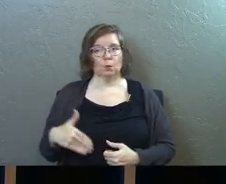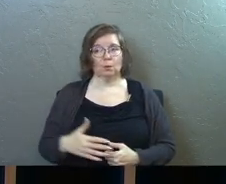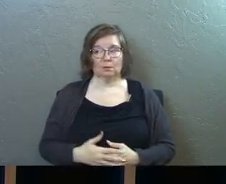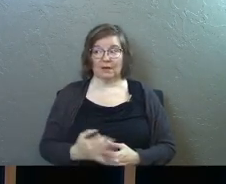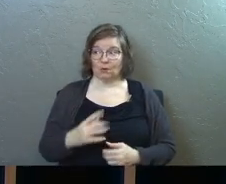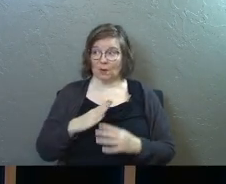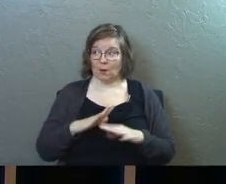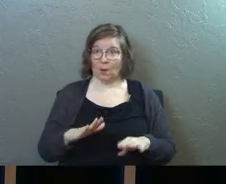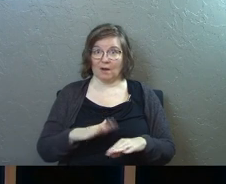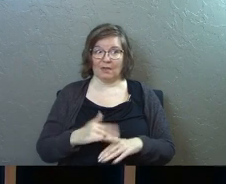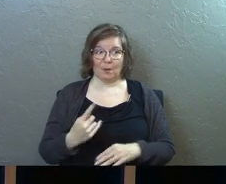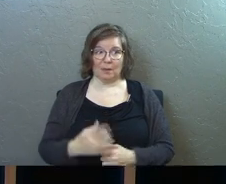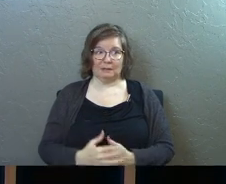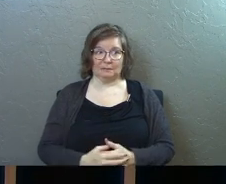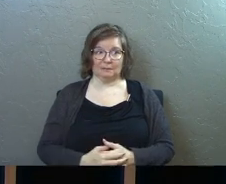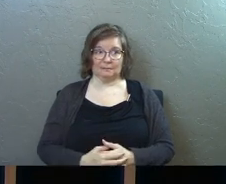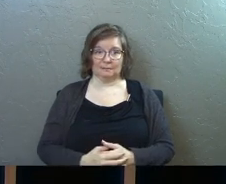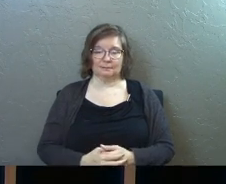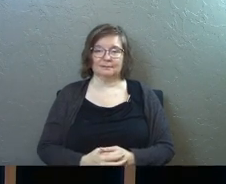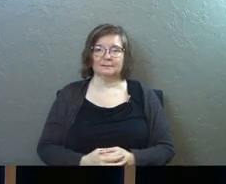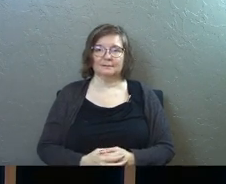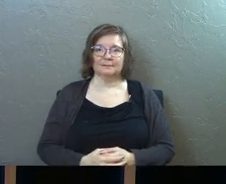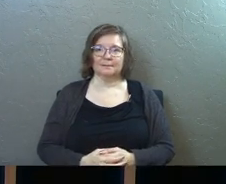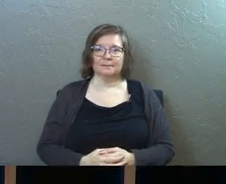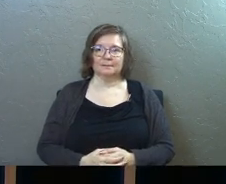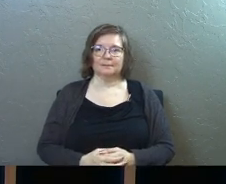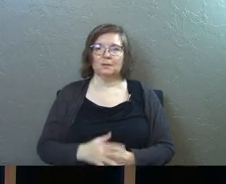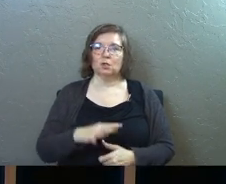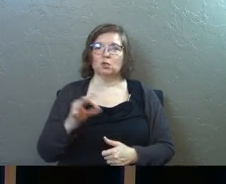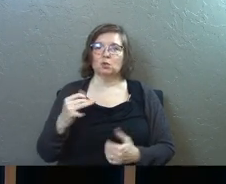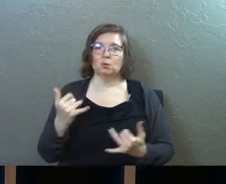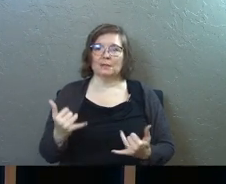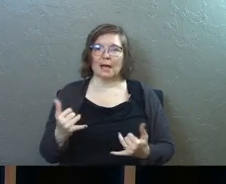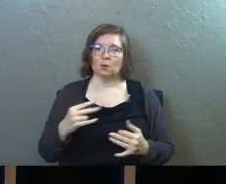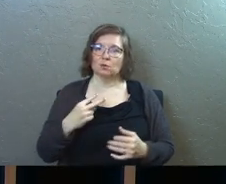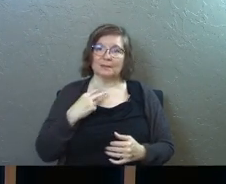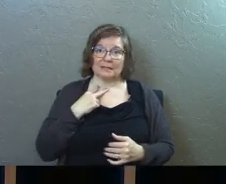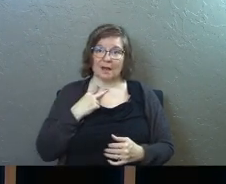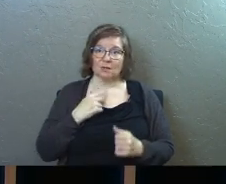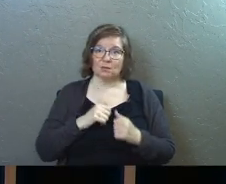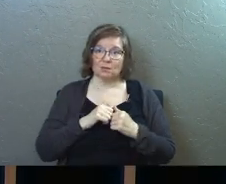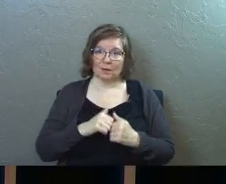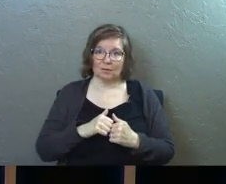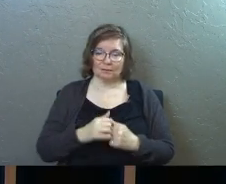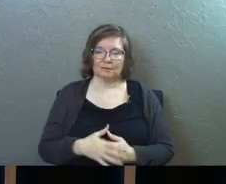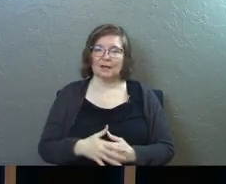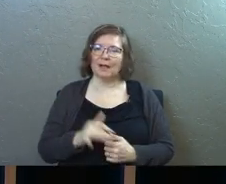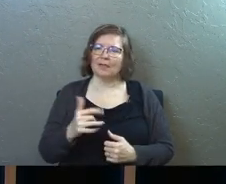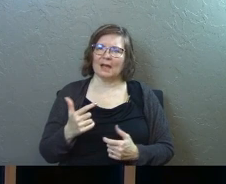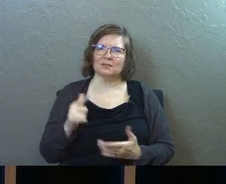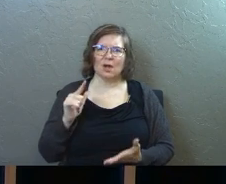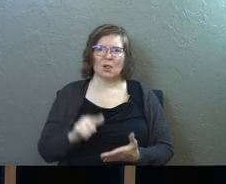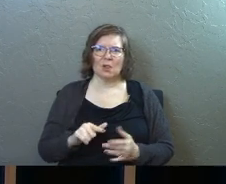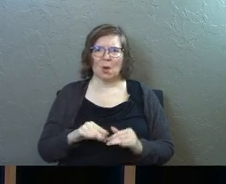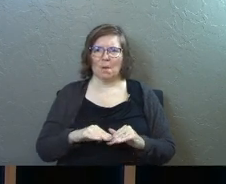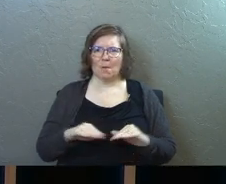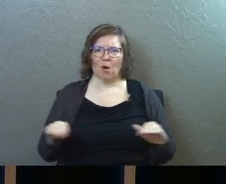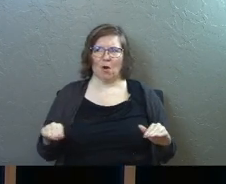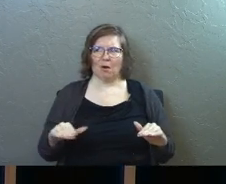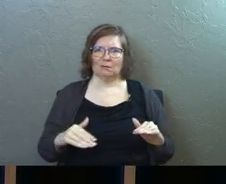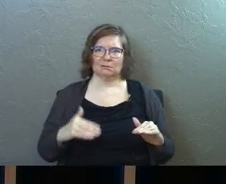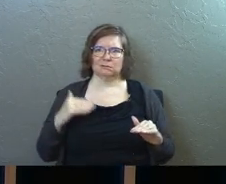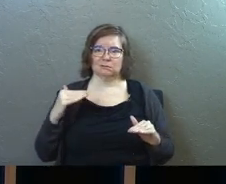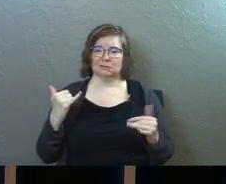boy everybody got quiet on that one choose now to be stuck and that's such a low bar to set isn't it